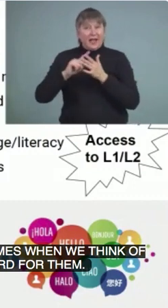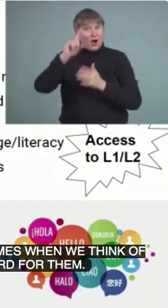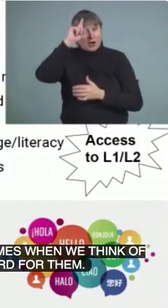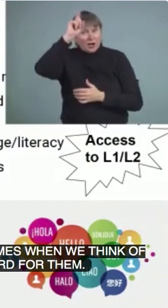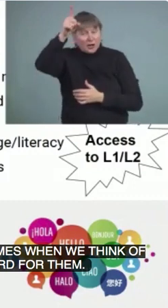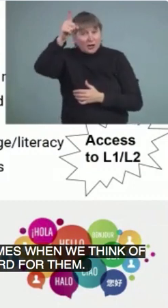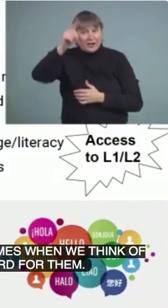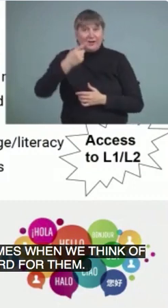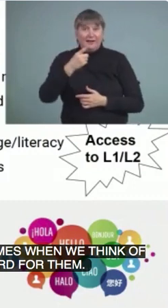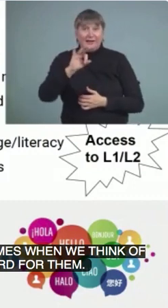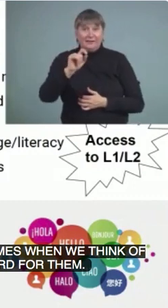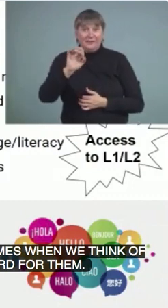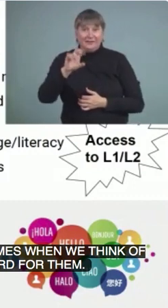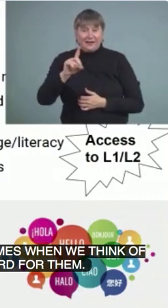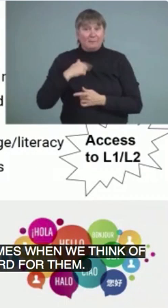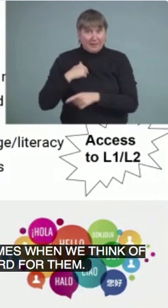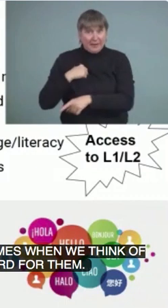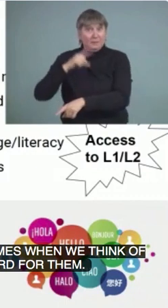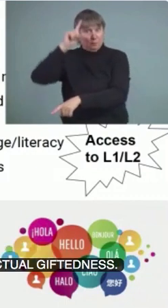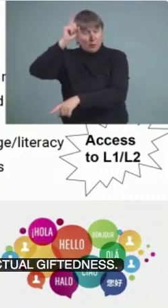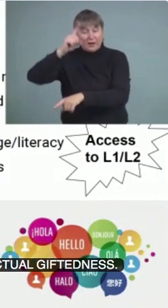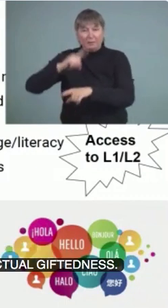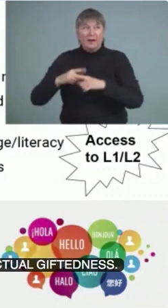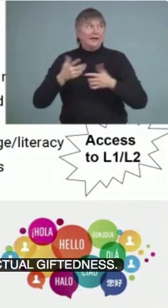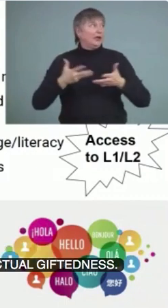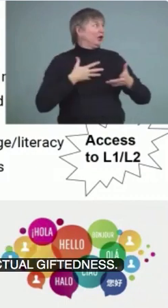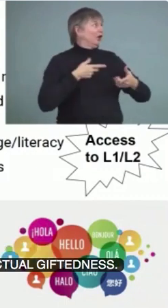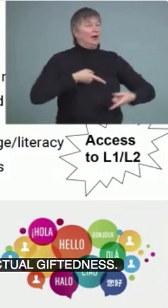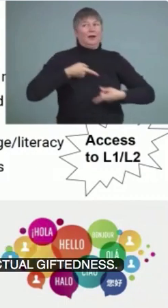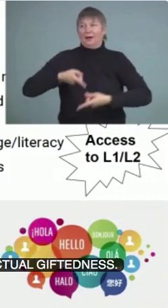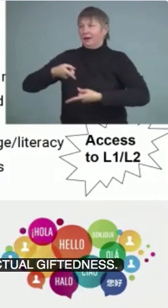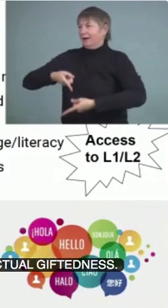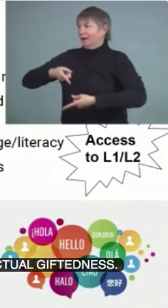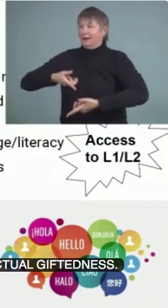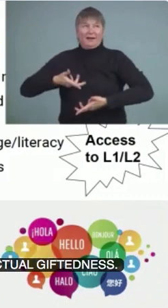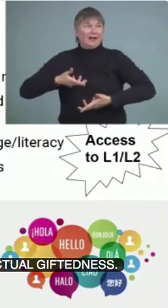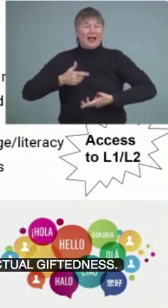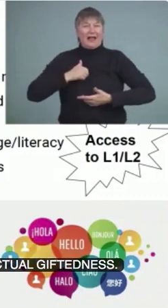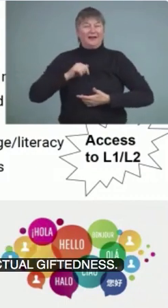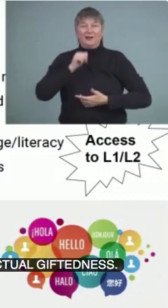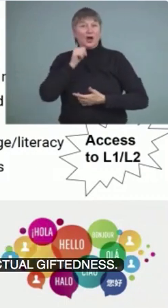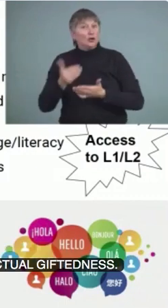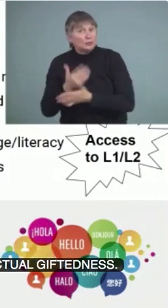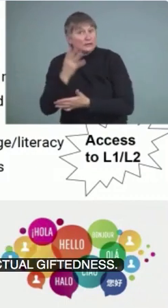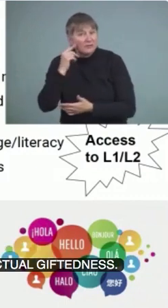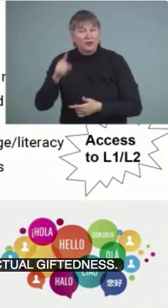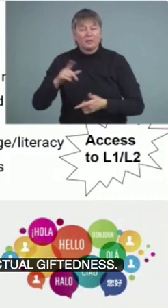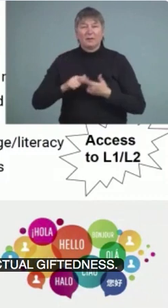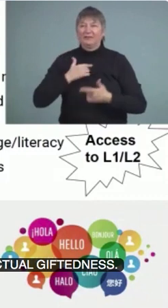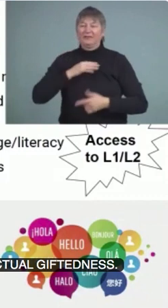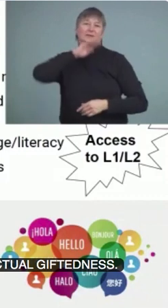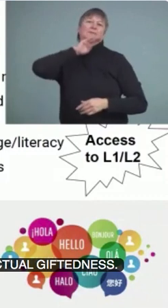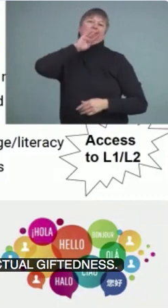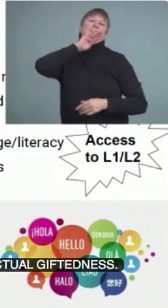I'm very bright, but I'm having a hard time here. And I've never been in this context. So that could be a situation